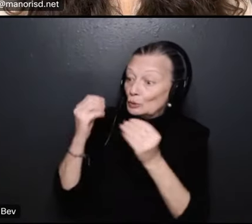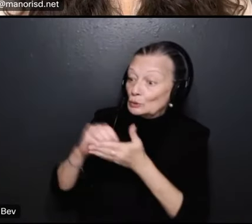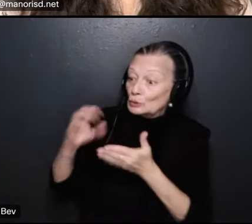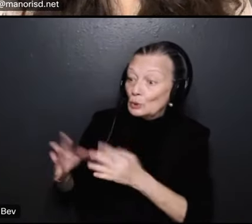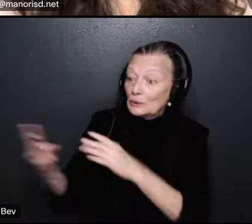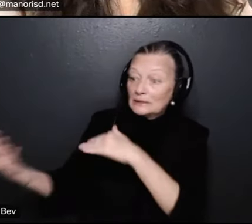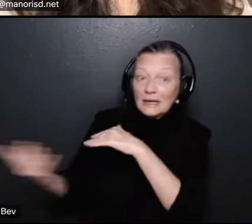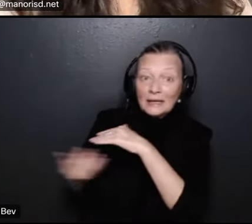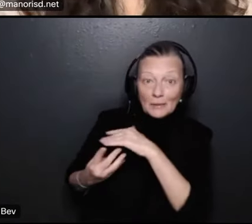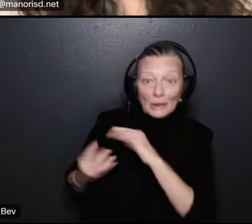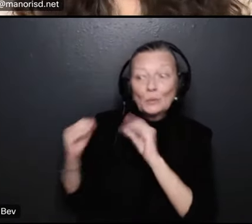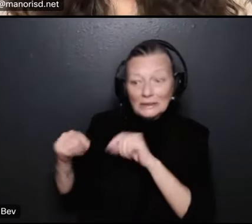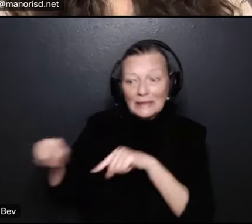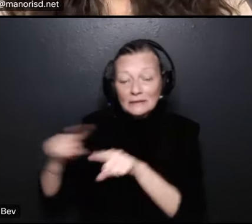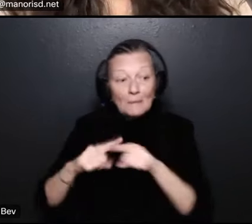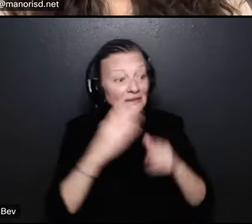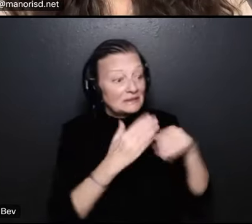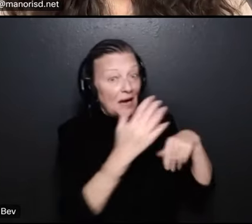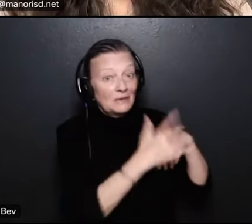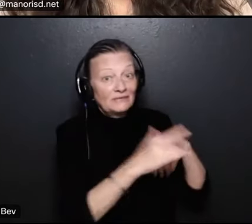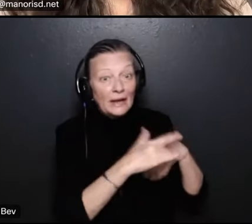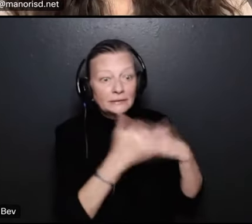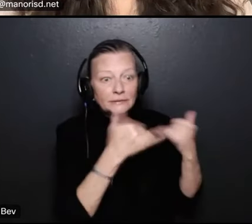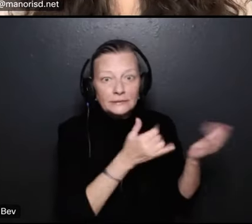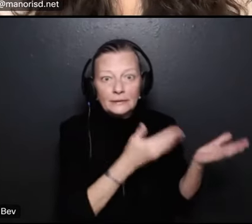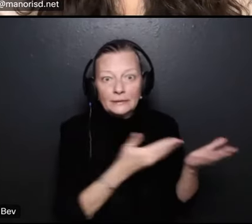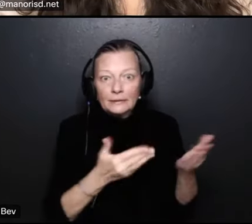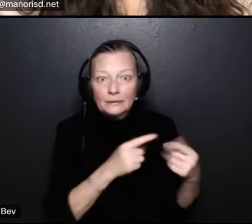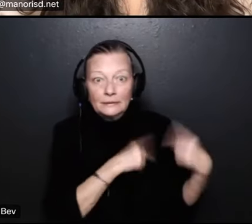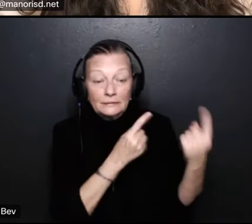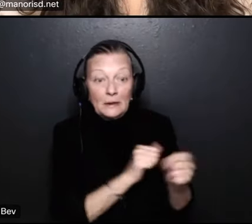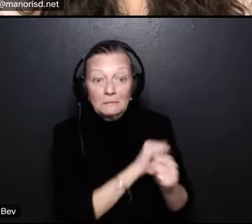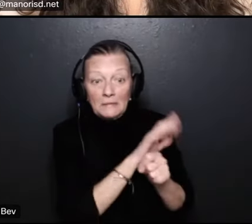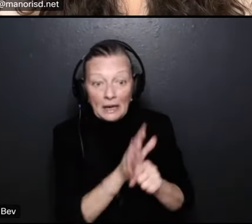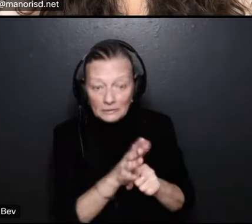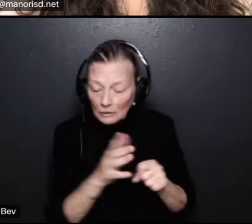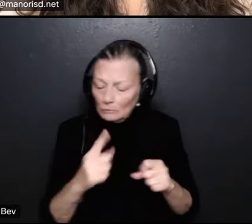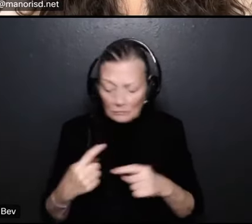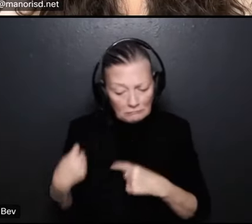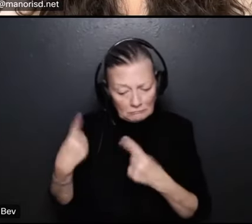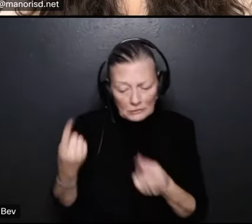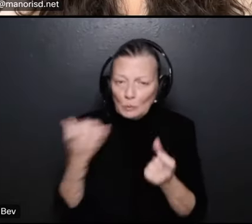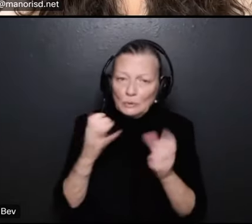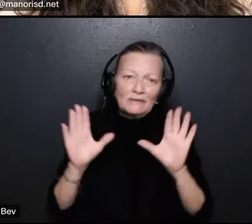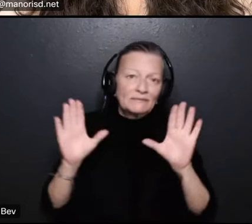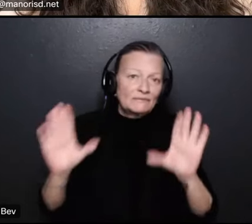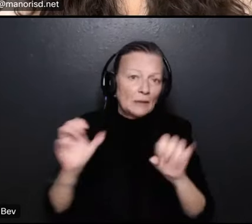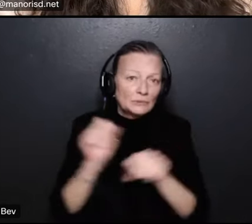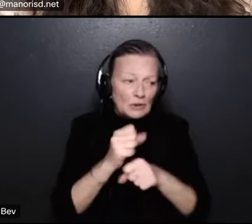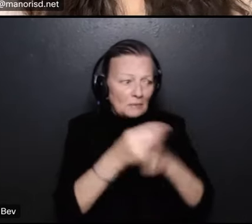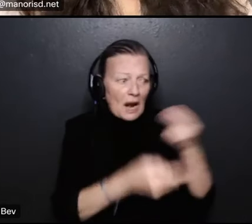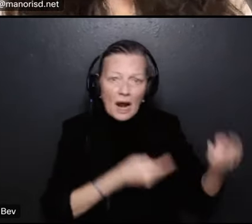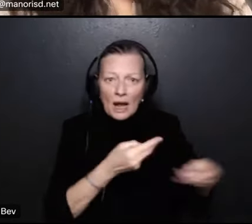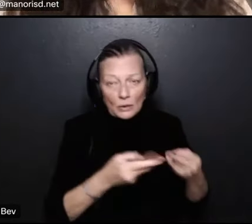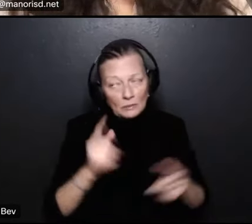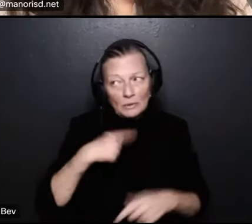is still kind of held over some since the pandemic which we have been doing a doing a fabulous job and that really is hats off to the principals